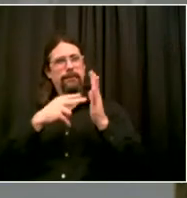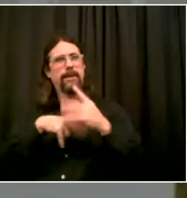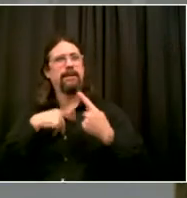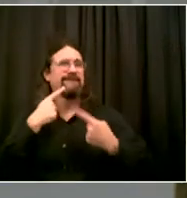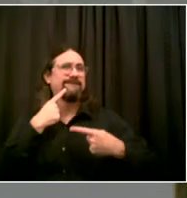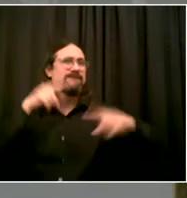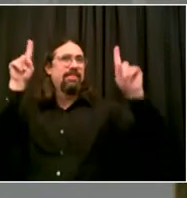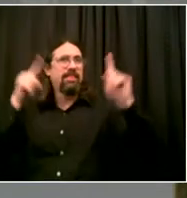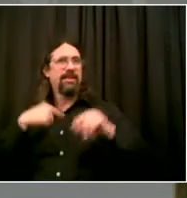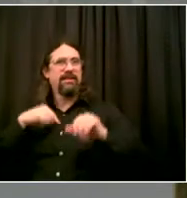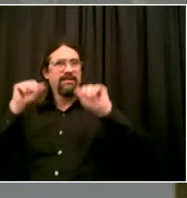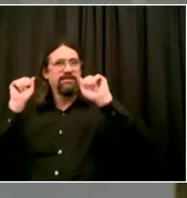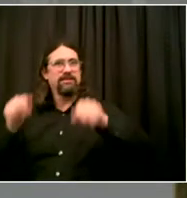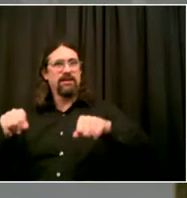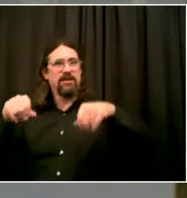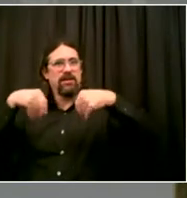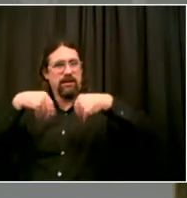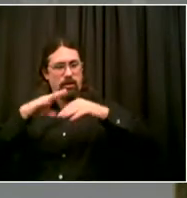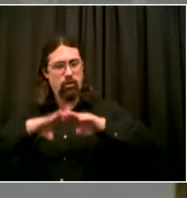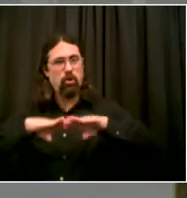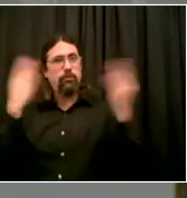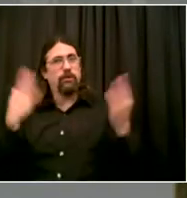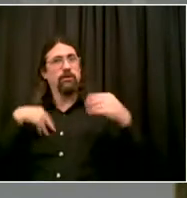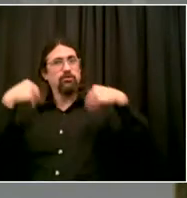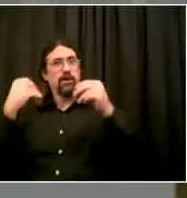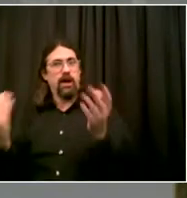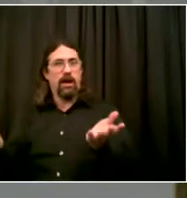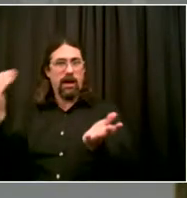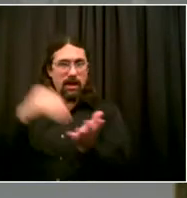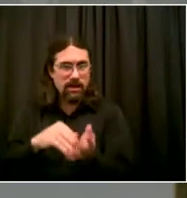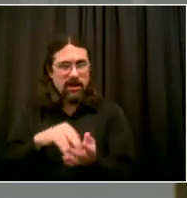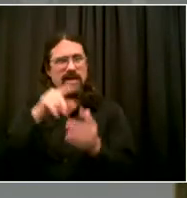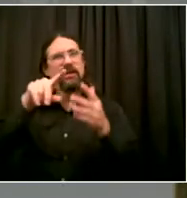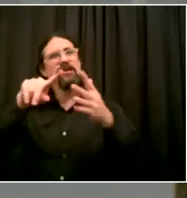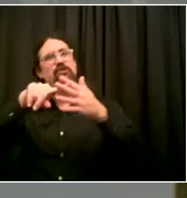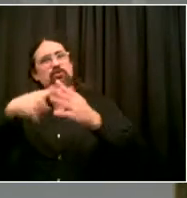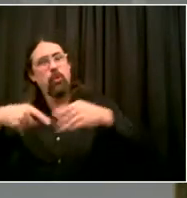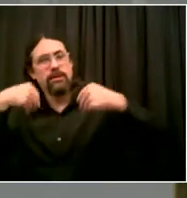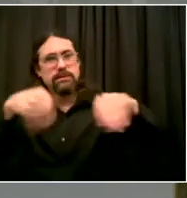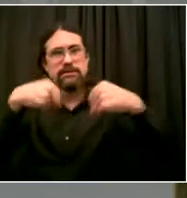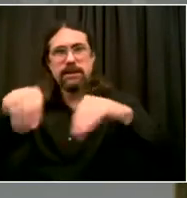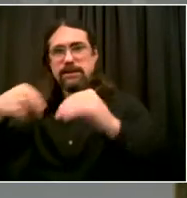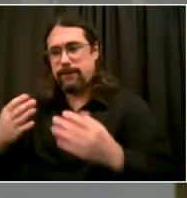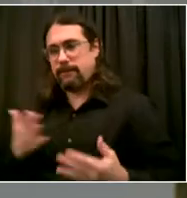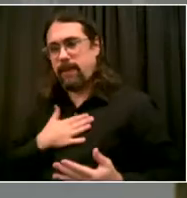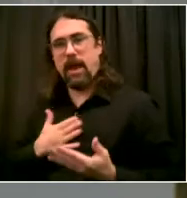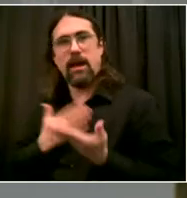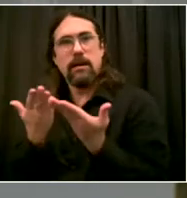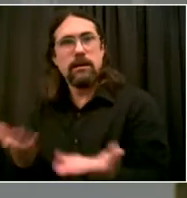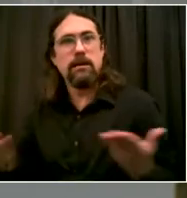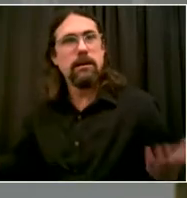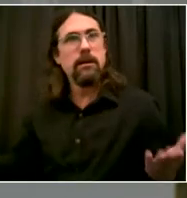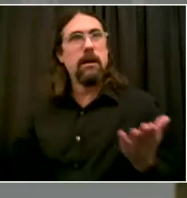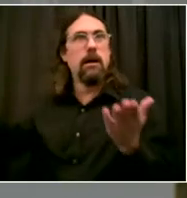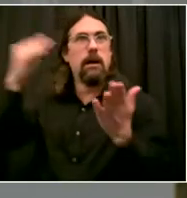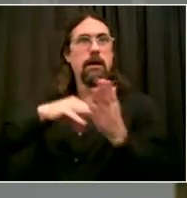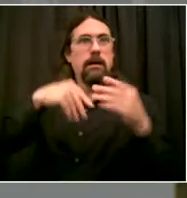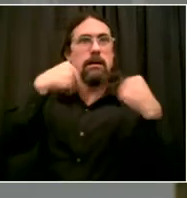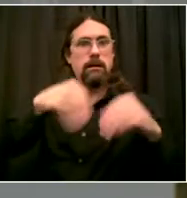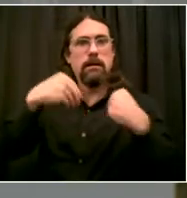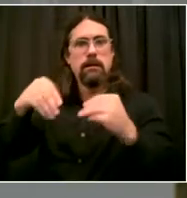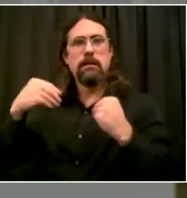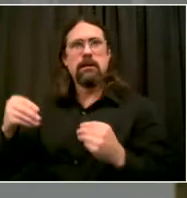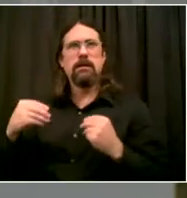environment and in a good way. Thank you, SBS, for all the help